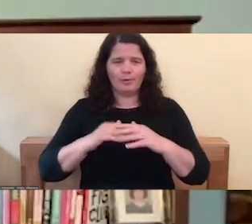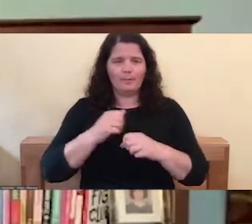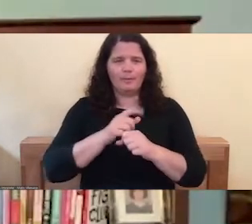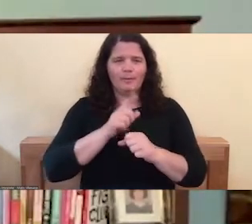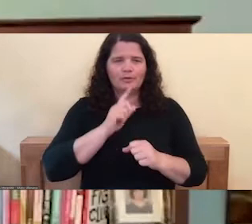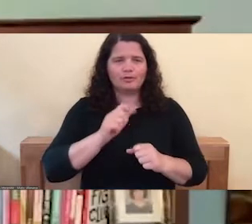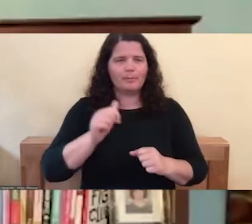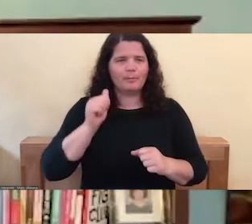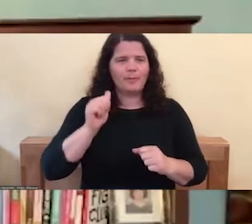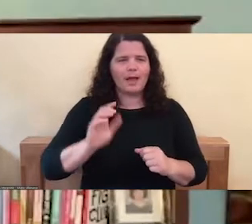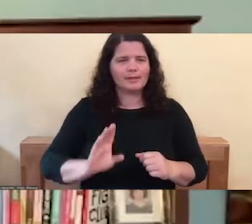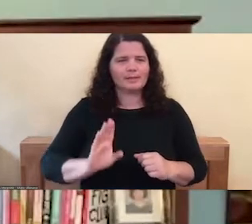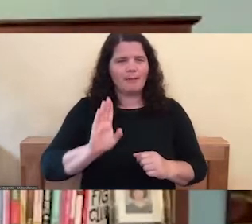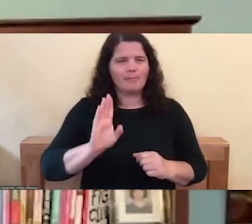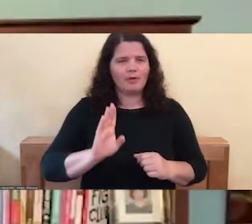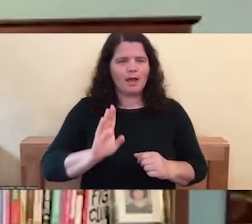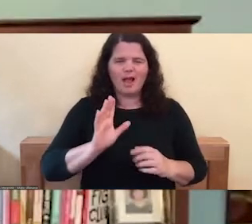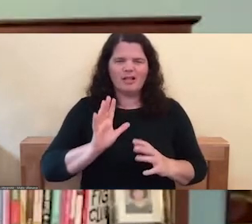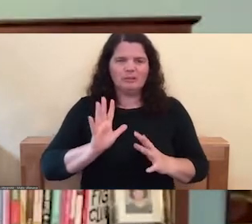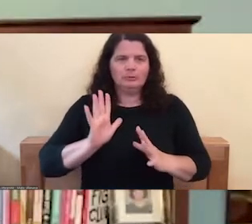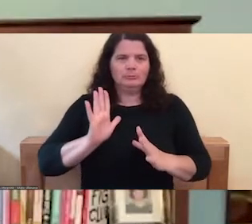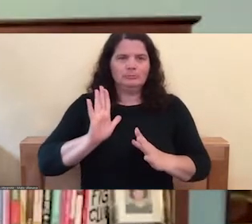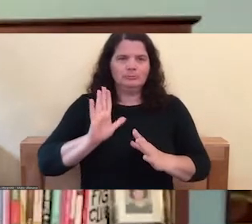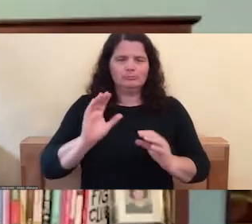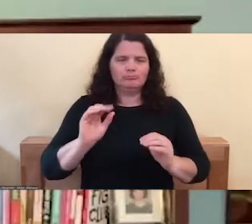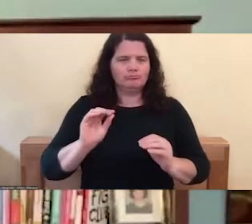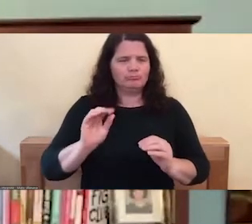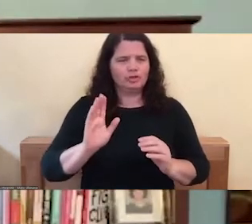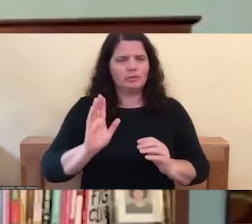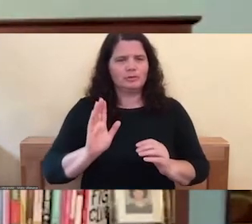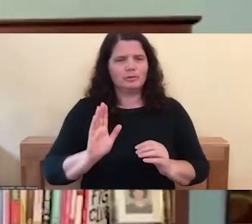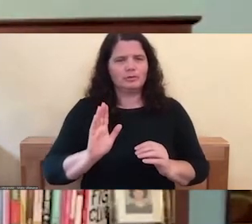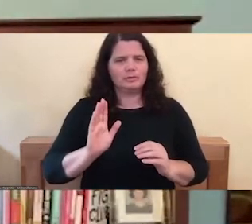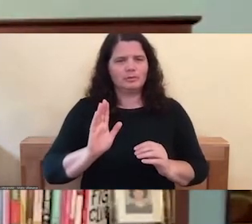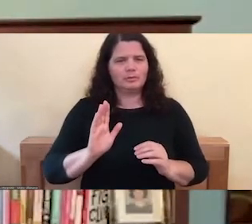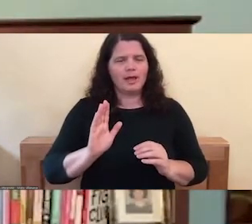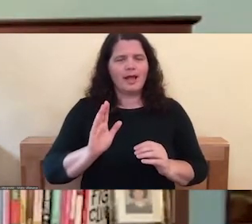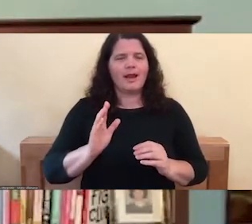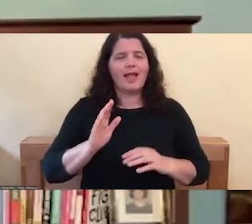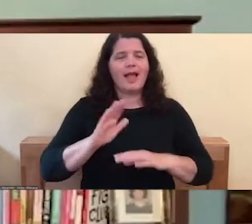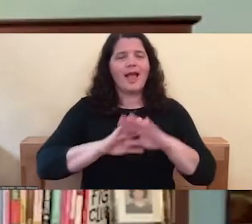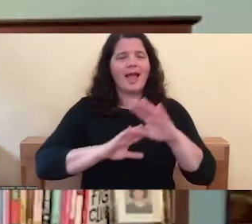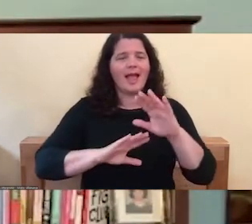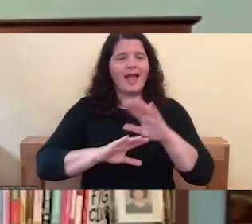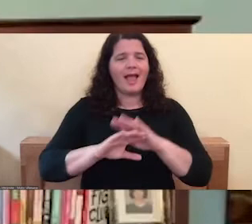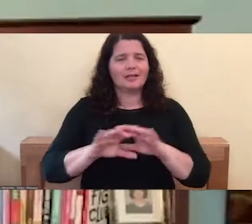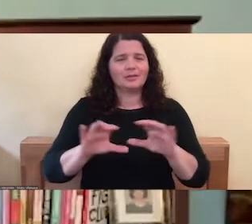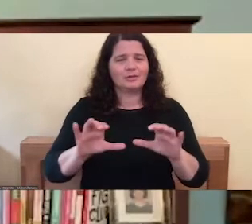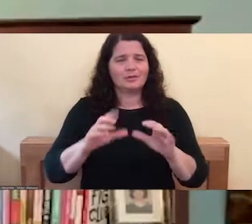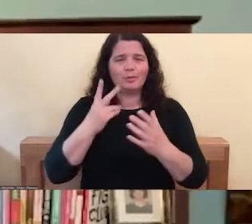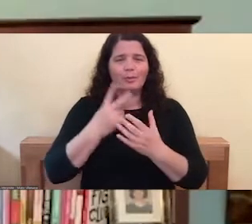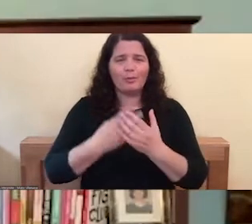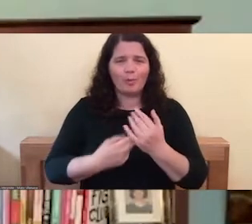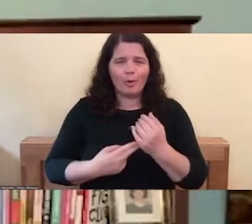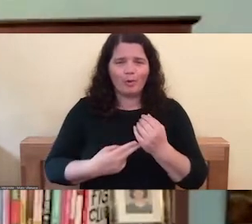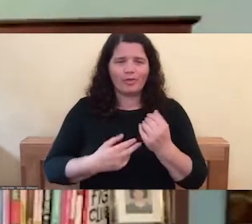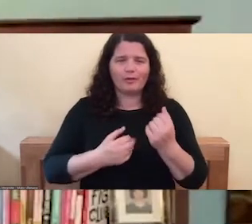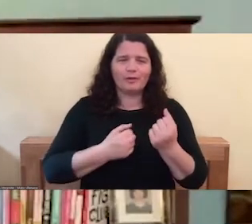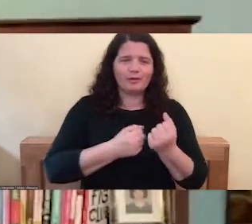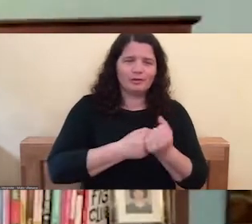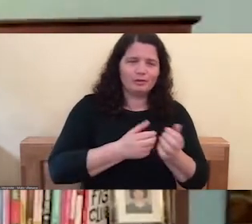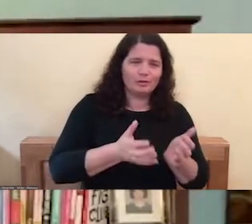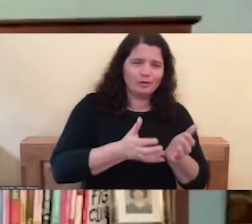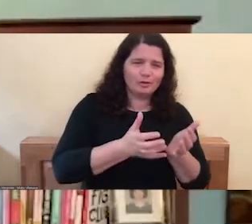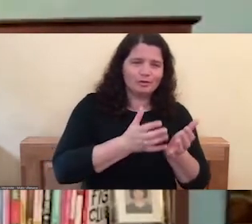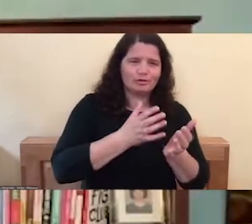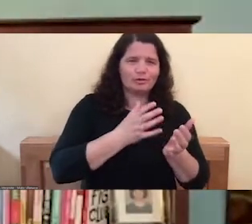tense. And we want to place our hands in a way that is both nurturing and supportive. So this